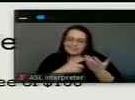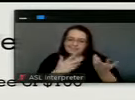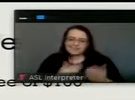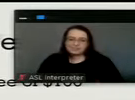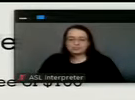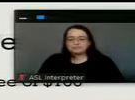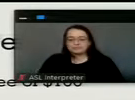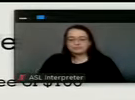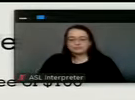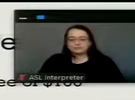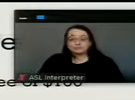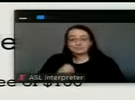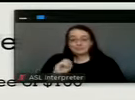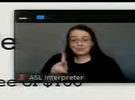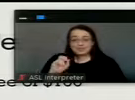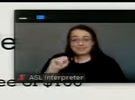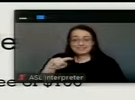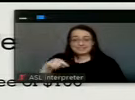Okay, Steph.